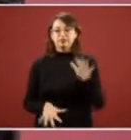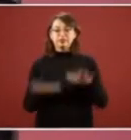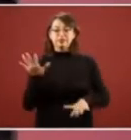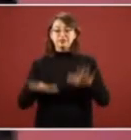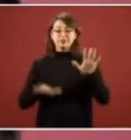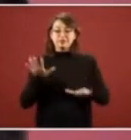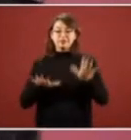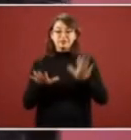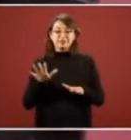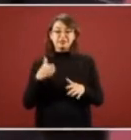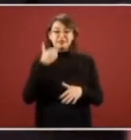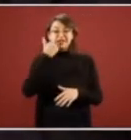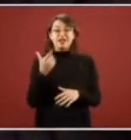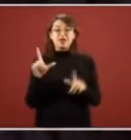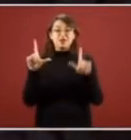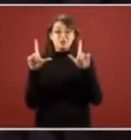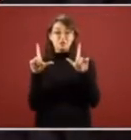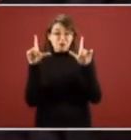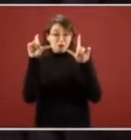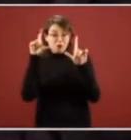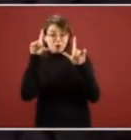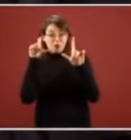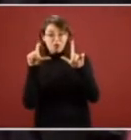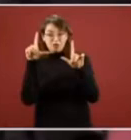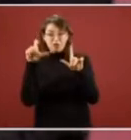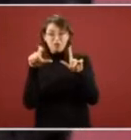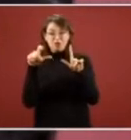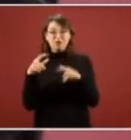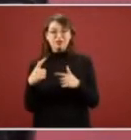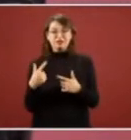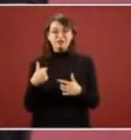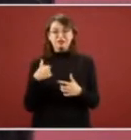they grab you by the neck